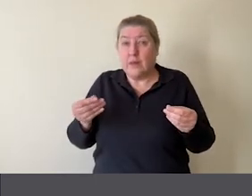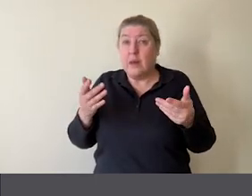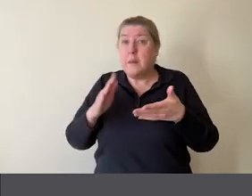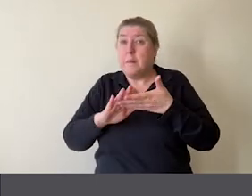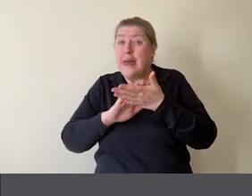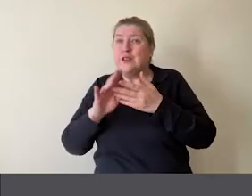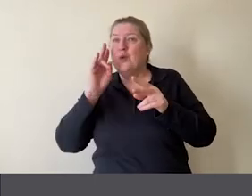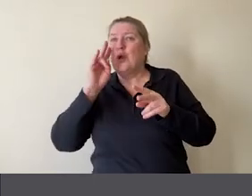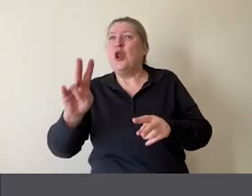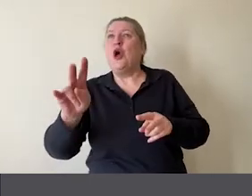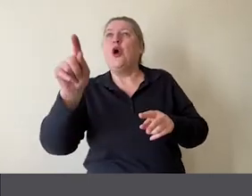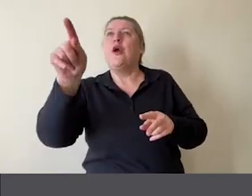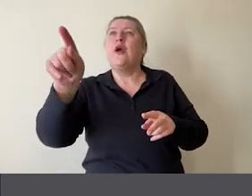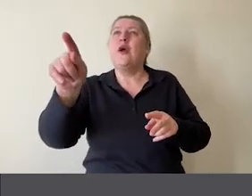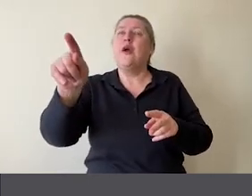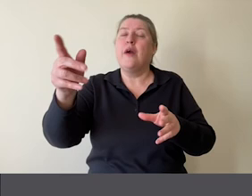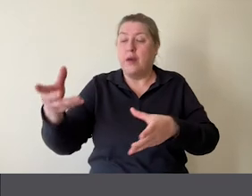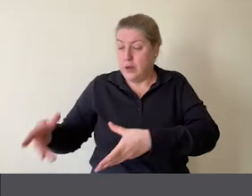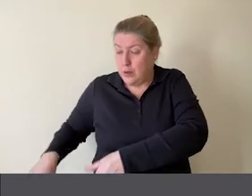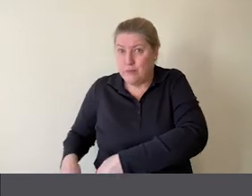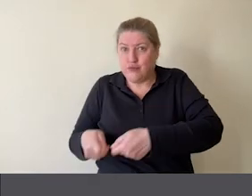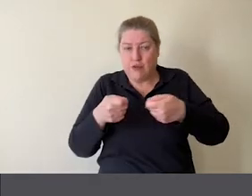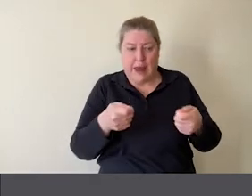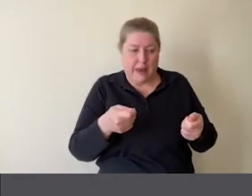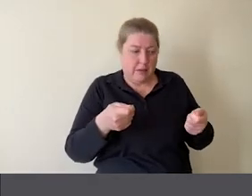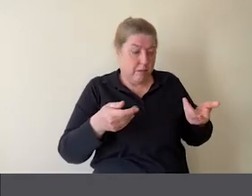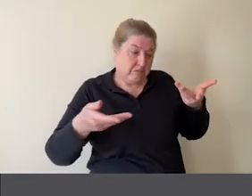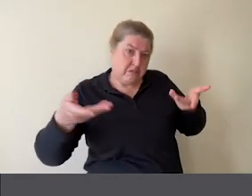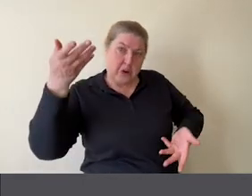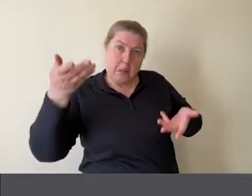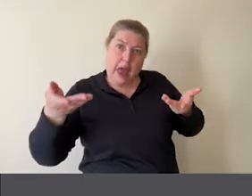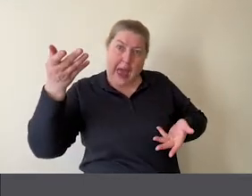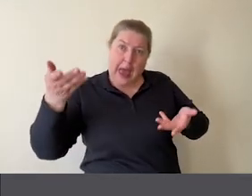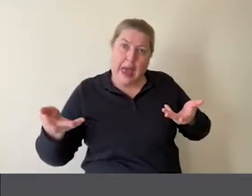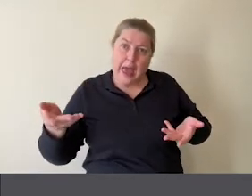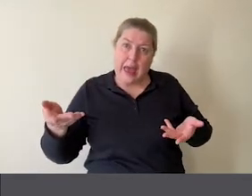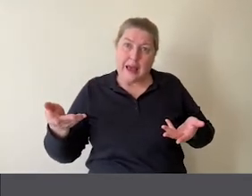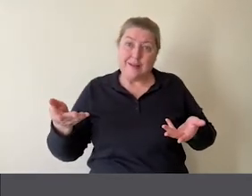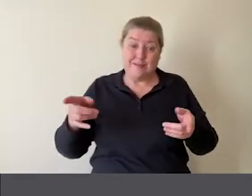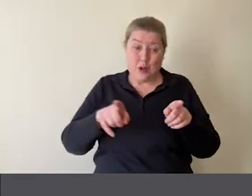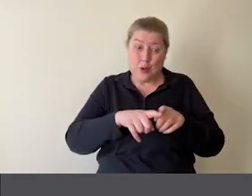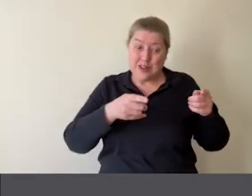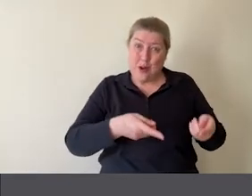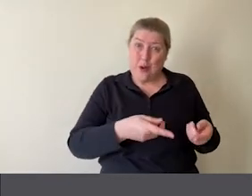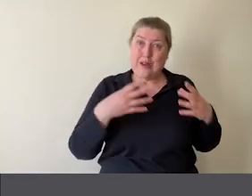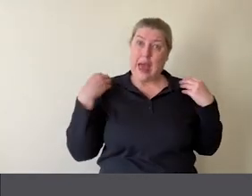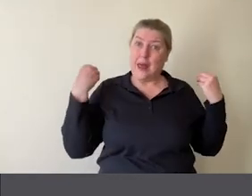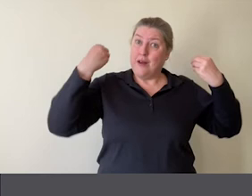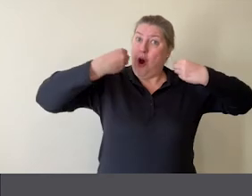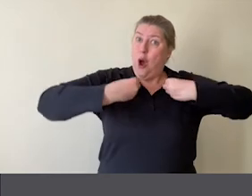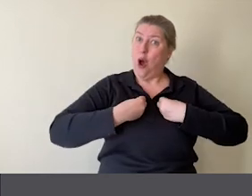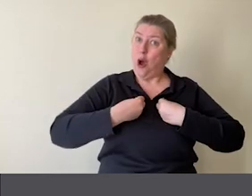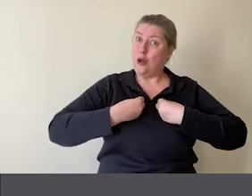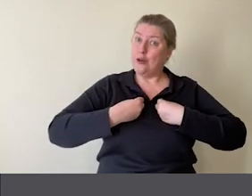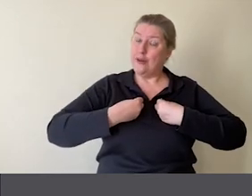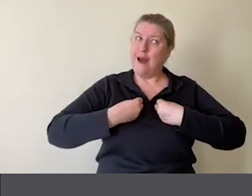out comes the crocheted talk for comparison. Also you can put our crocheted talk on, you can actually